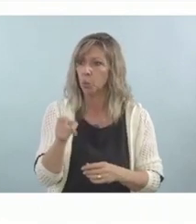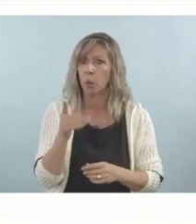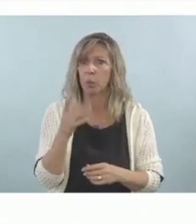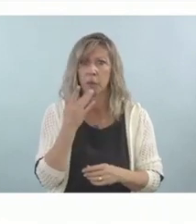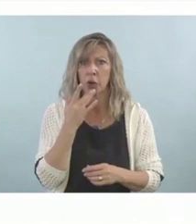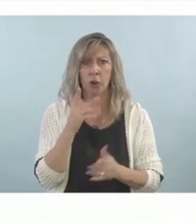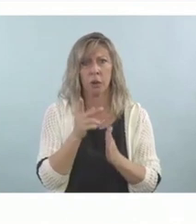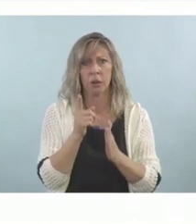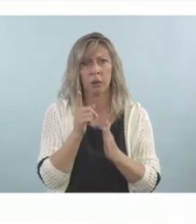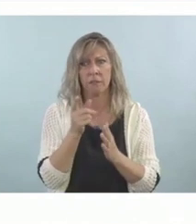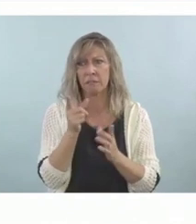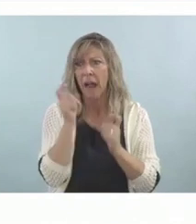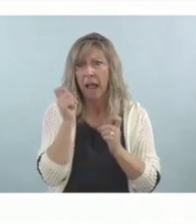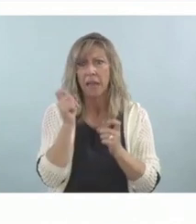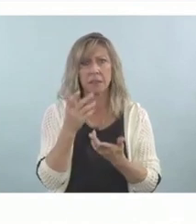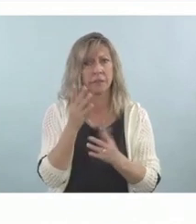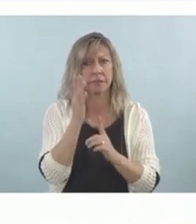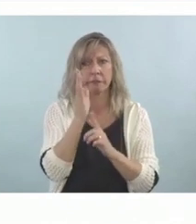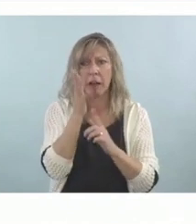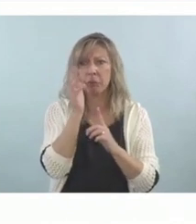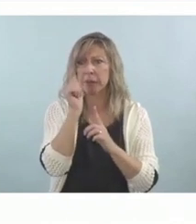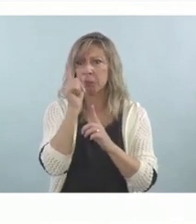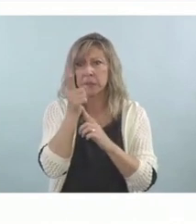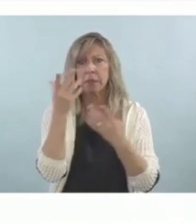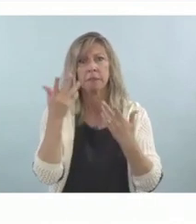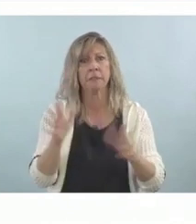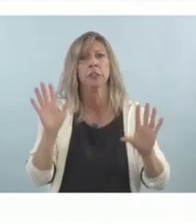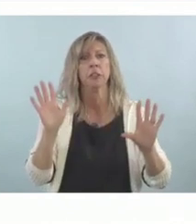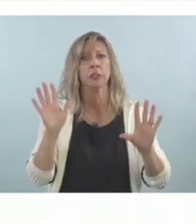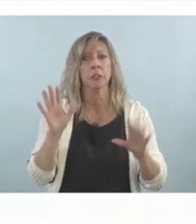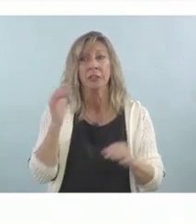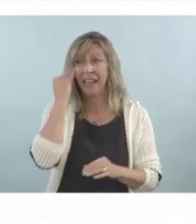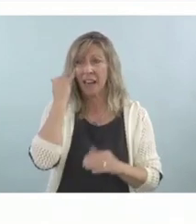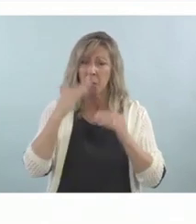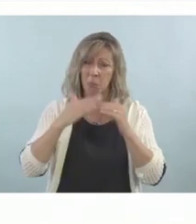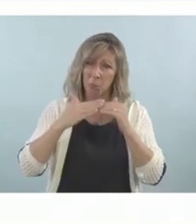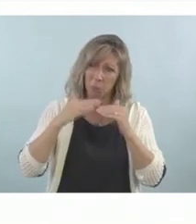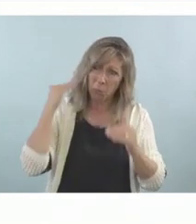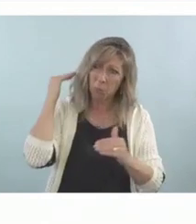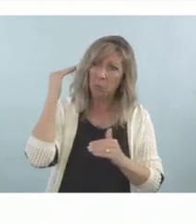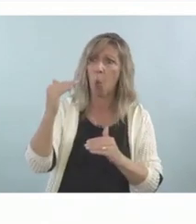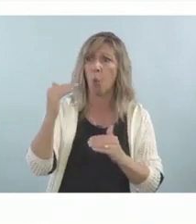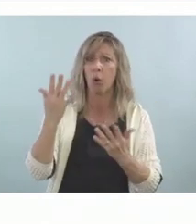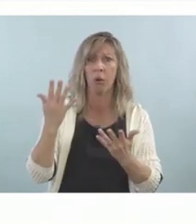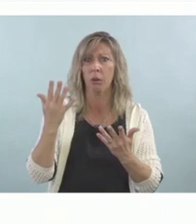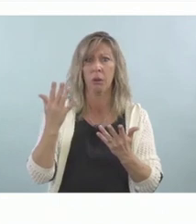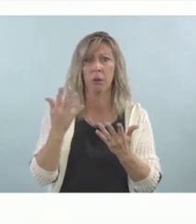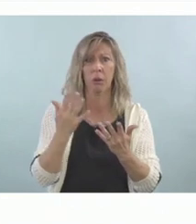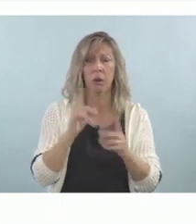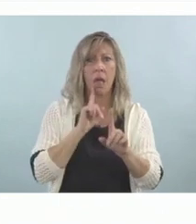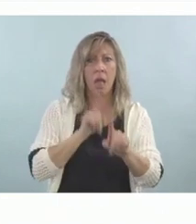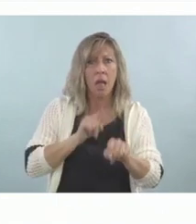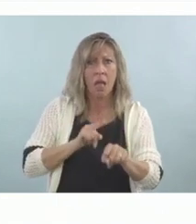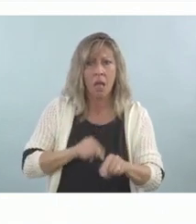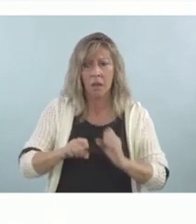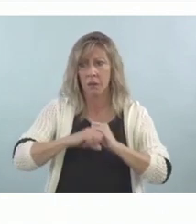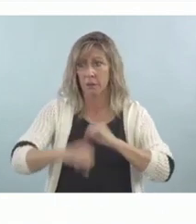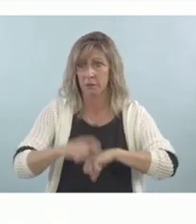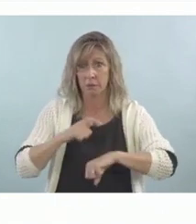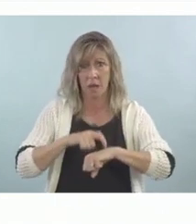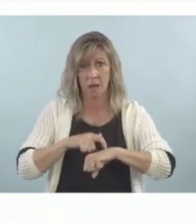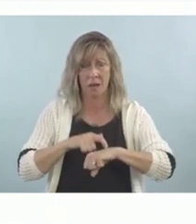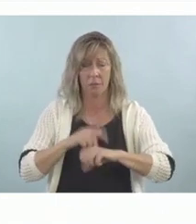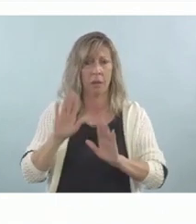are more likely to just click it and close it. So while the collection of lots of information is interesting,